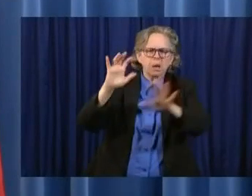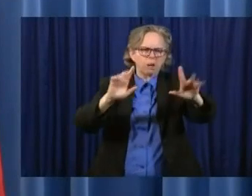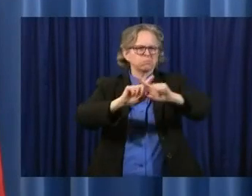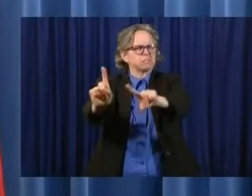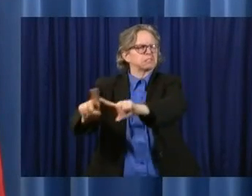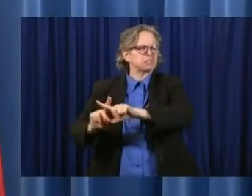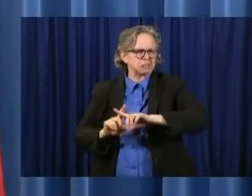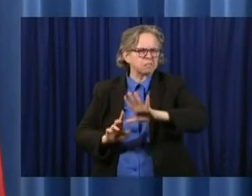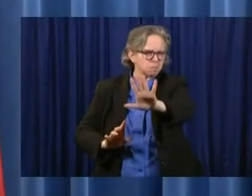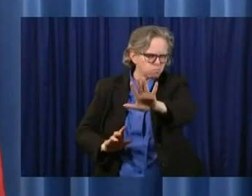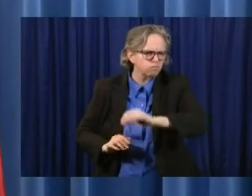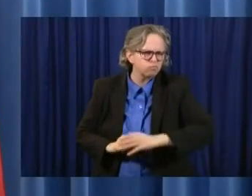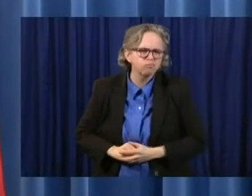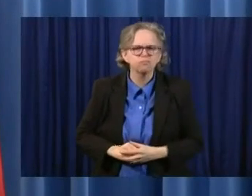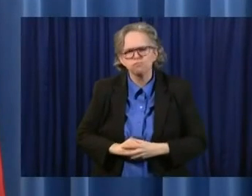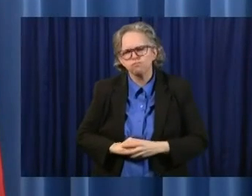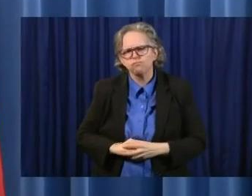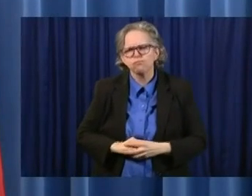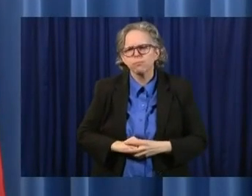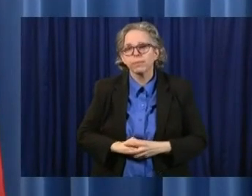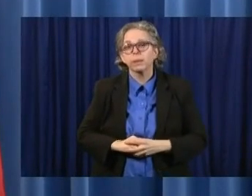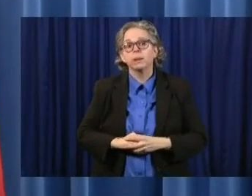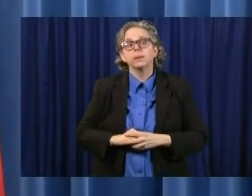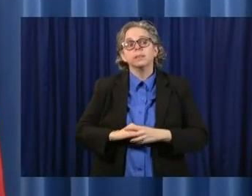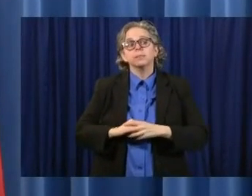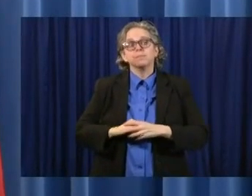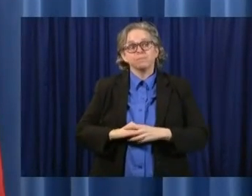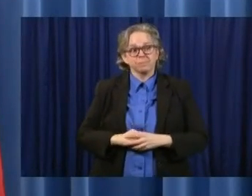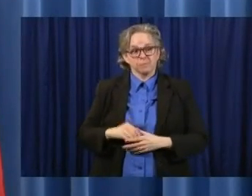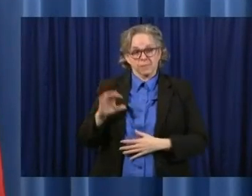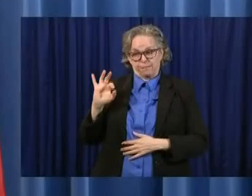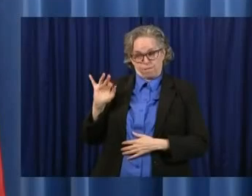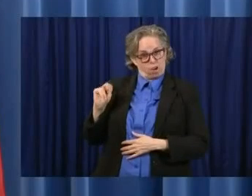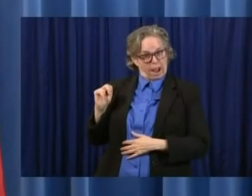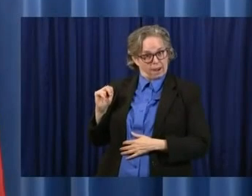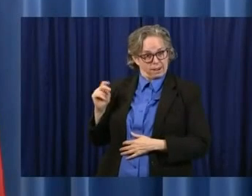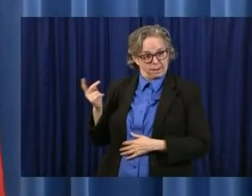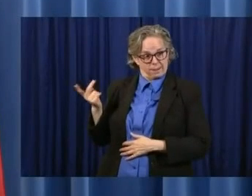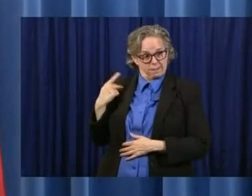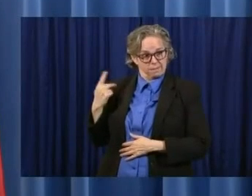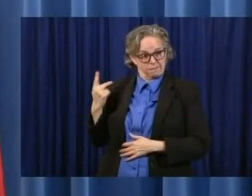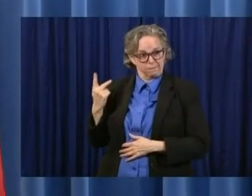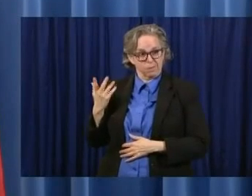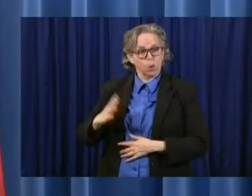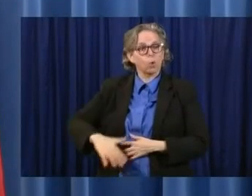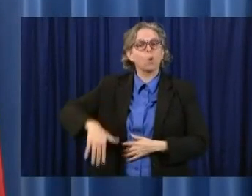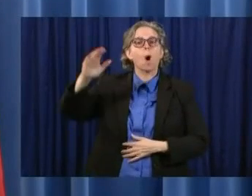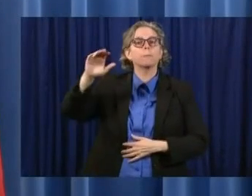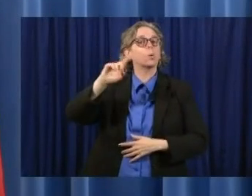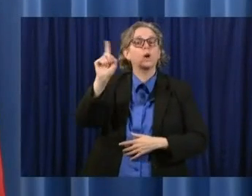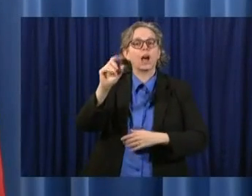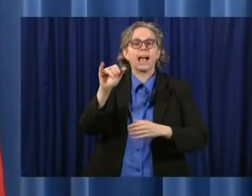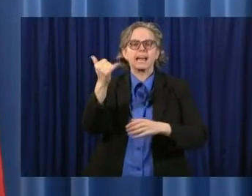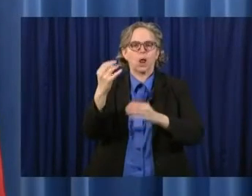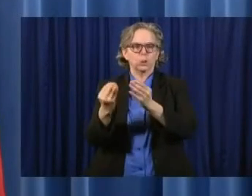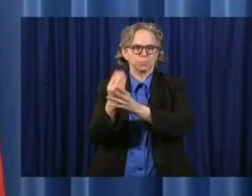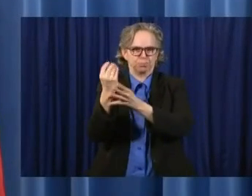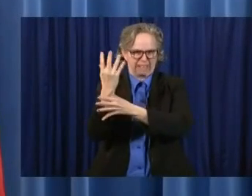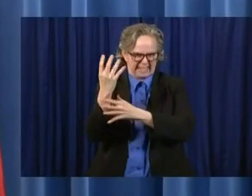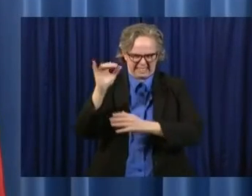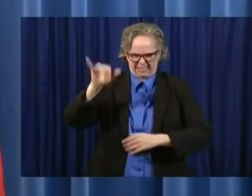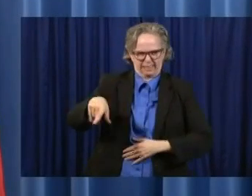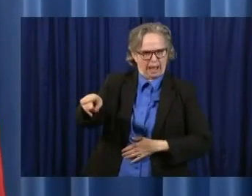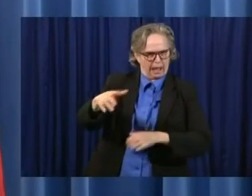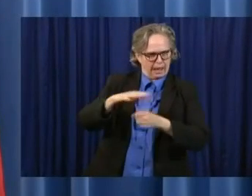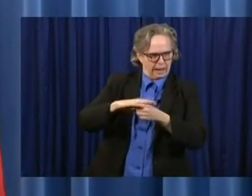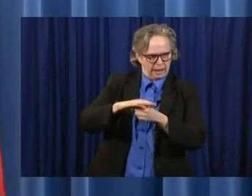As I shared with all of you, Fran and I grew up in Yellow Springs. We grew up in a town that valued and values